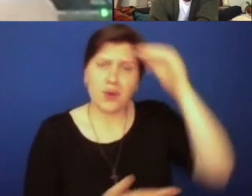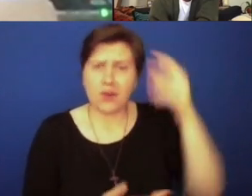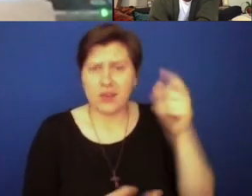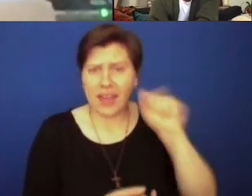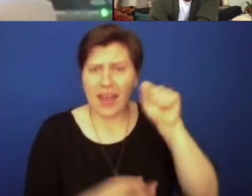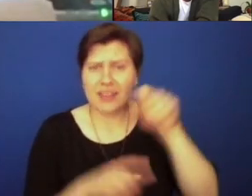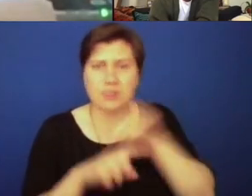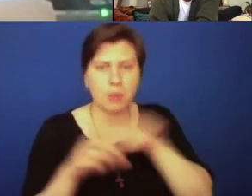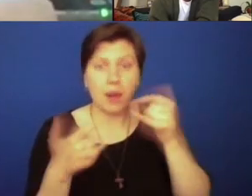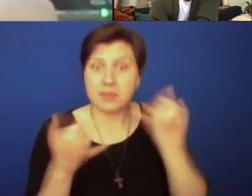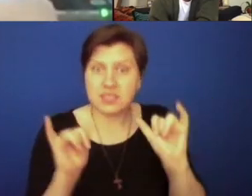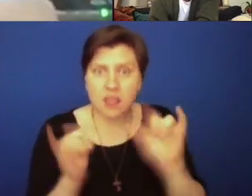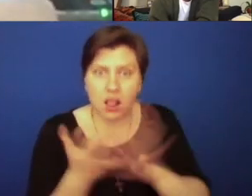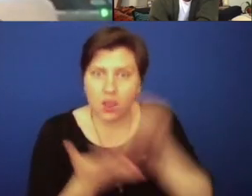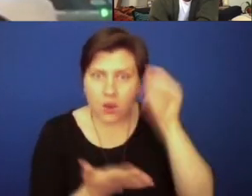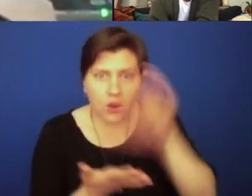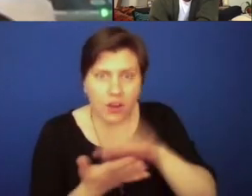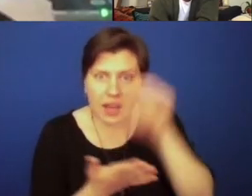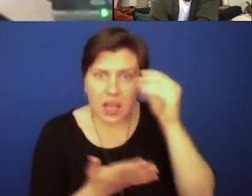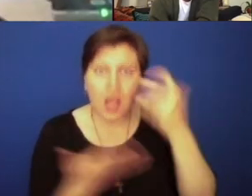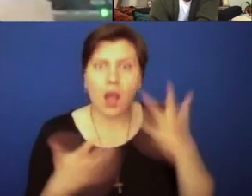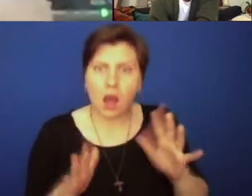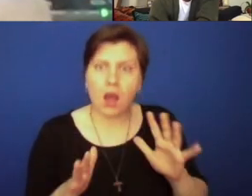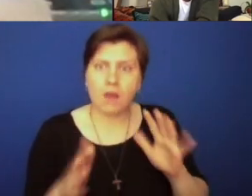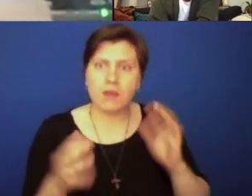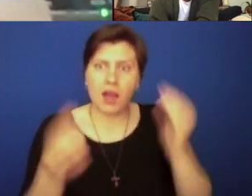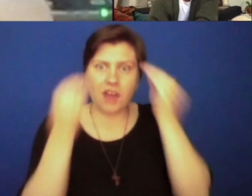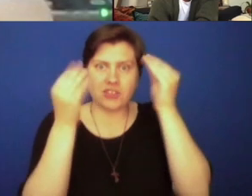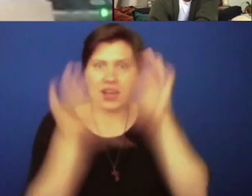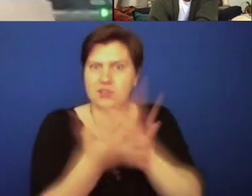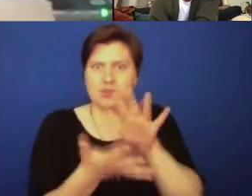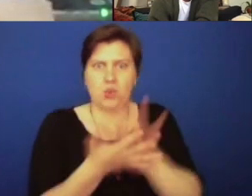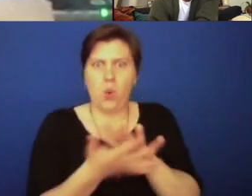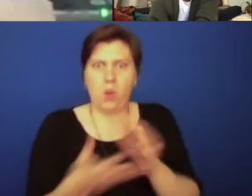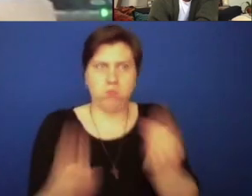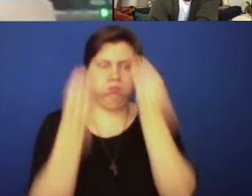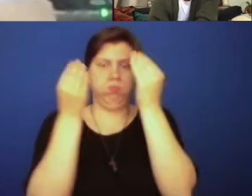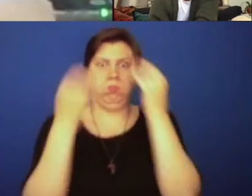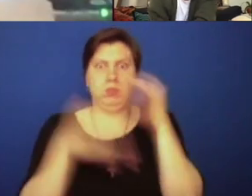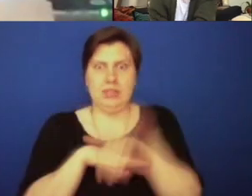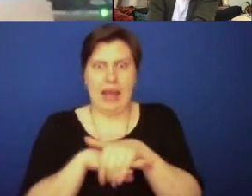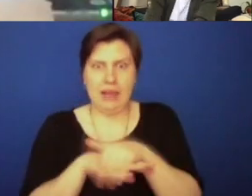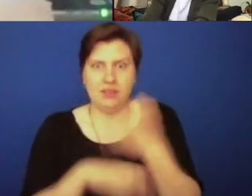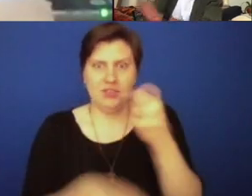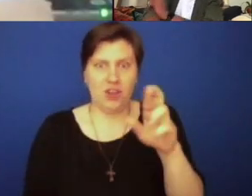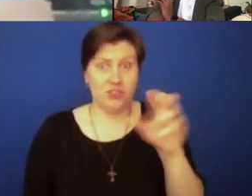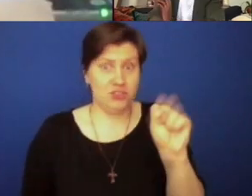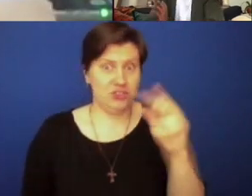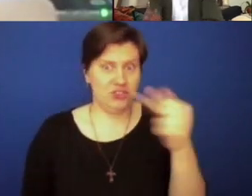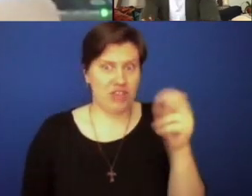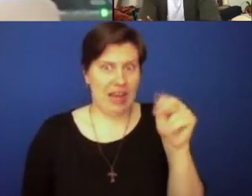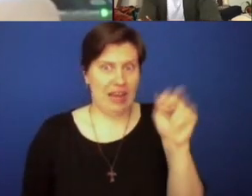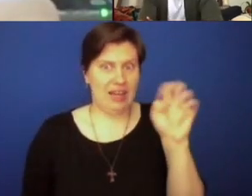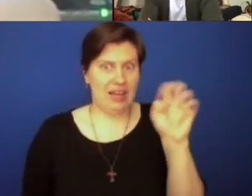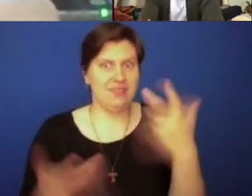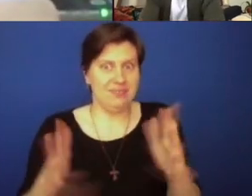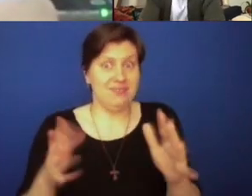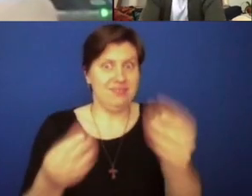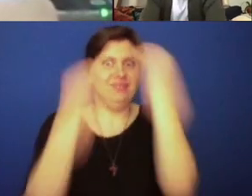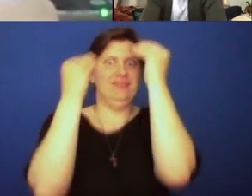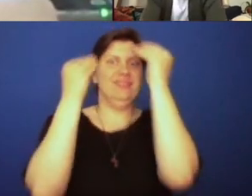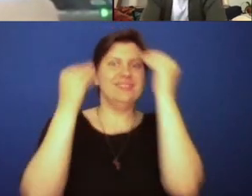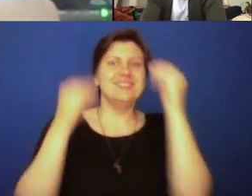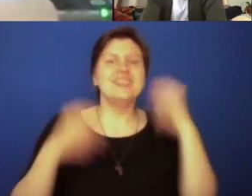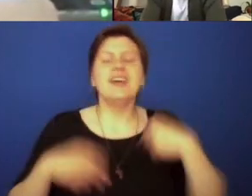these things, but I'm still learning, you know, I've been educated in school tonight. I think all of us have been by Dr. Shannon, I think, or for that. But,